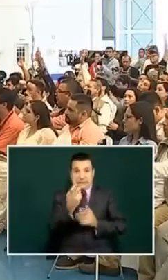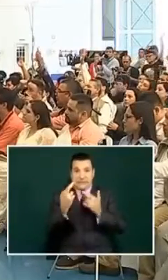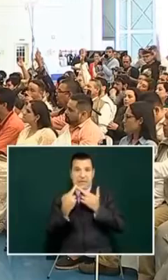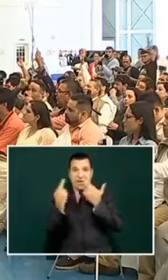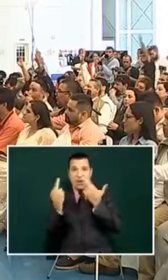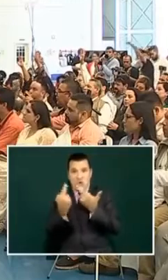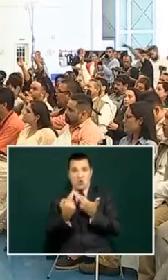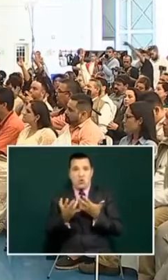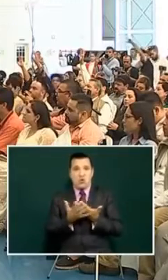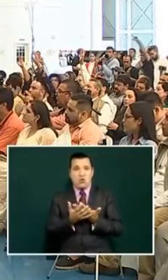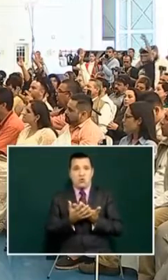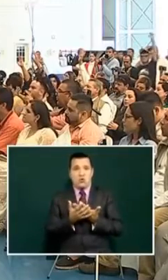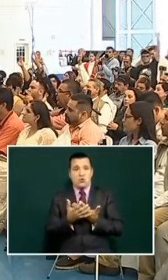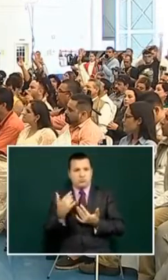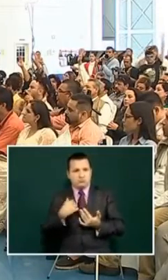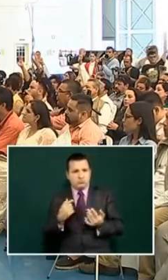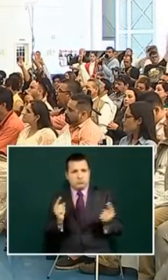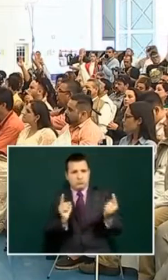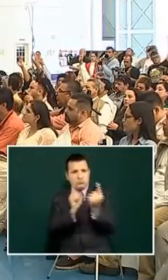and this meeting